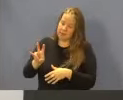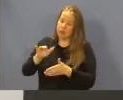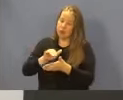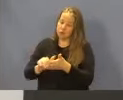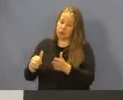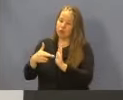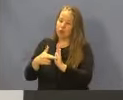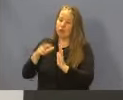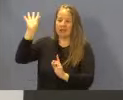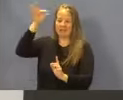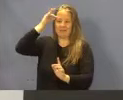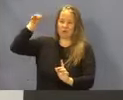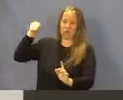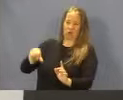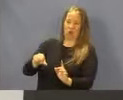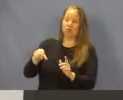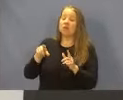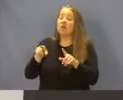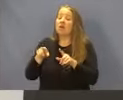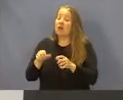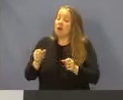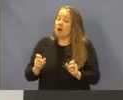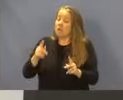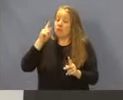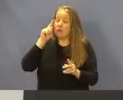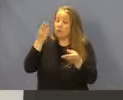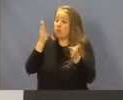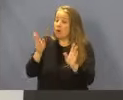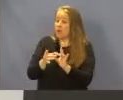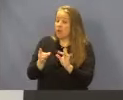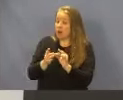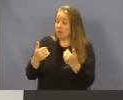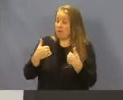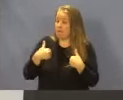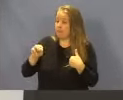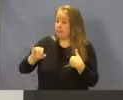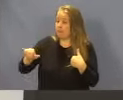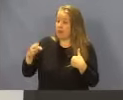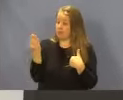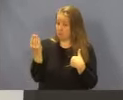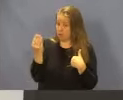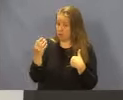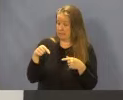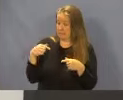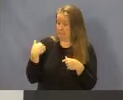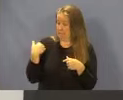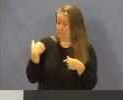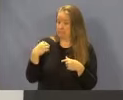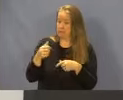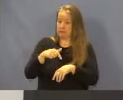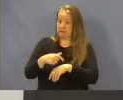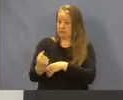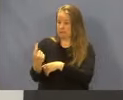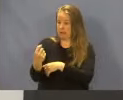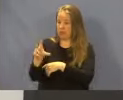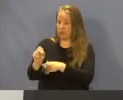federal cost. An opportunity for public comment was held on May the 14th of this year at 1130